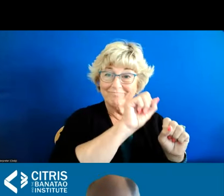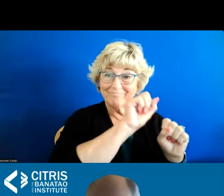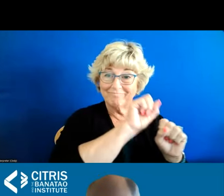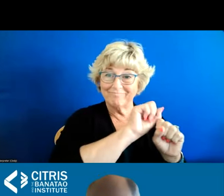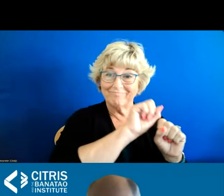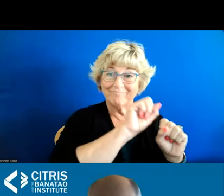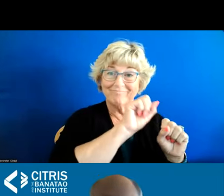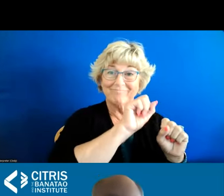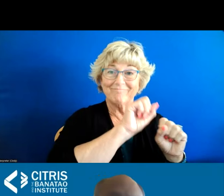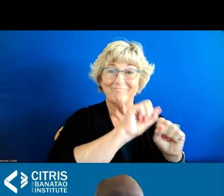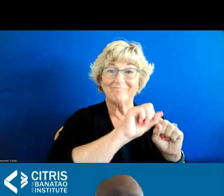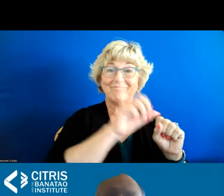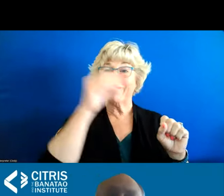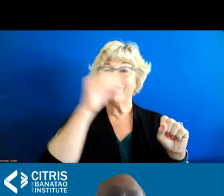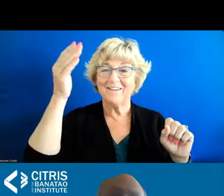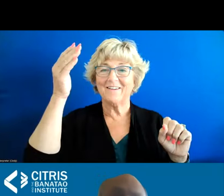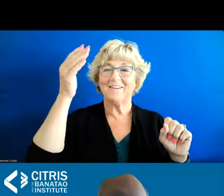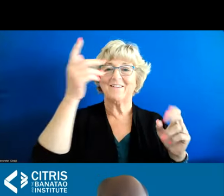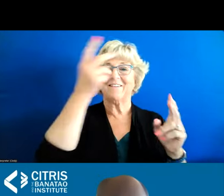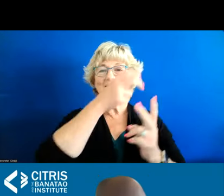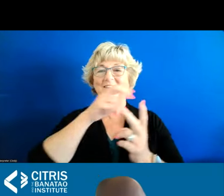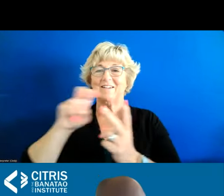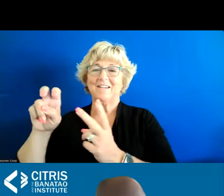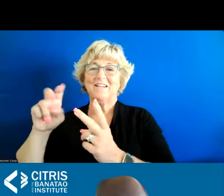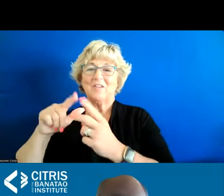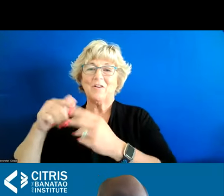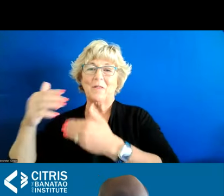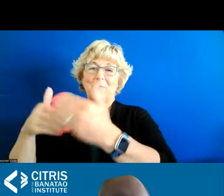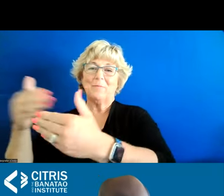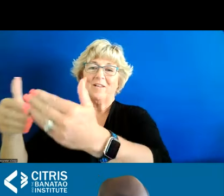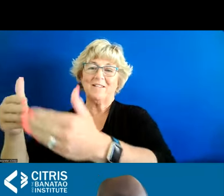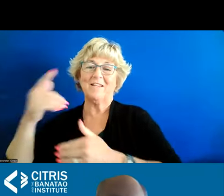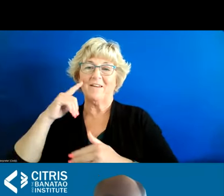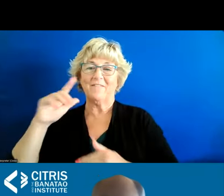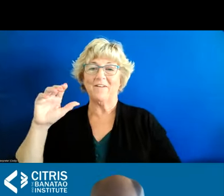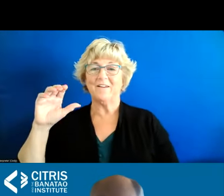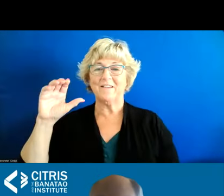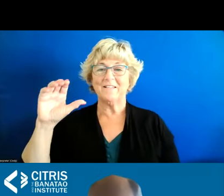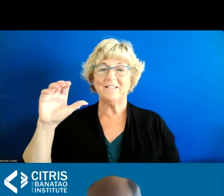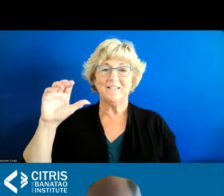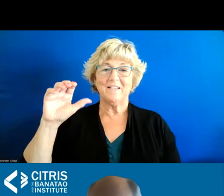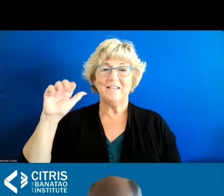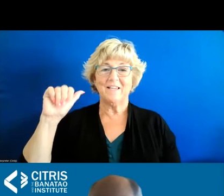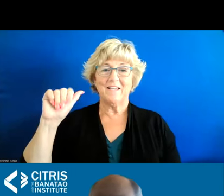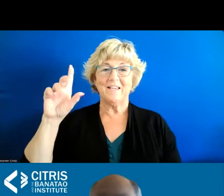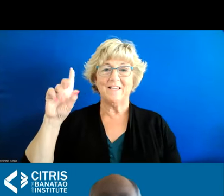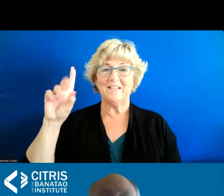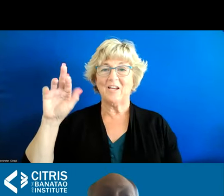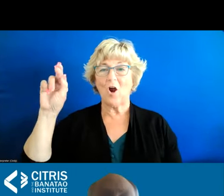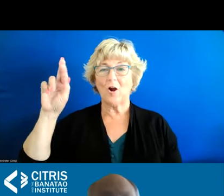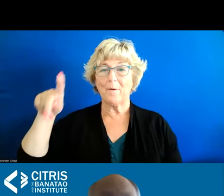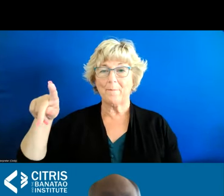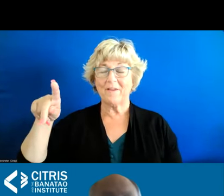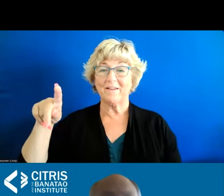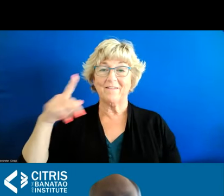presentations to some very concrete process issues for our cad erp to move forward at least